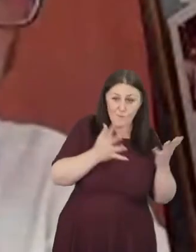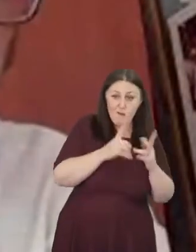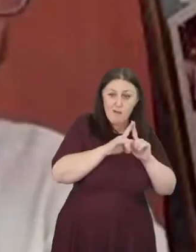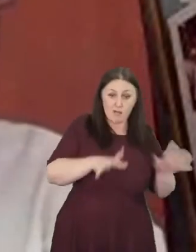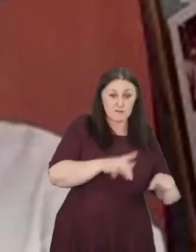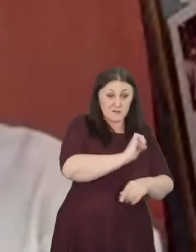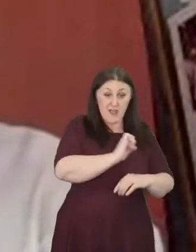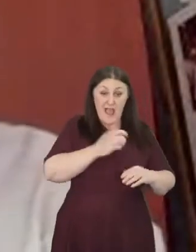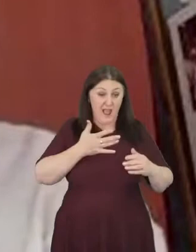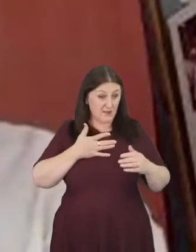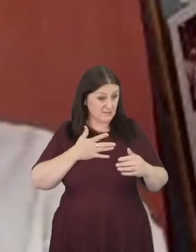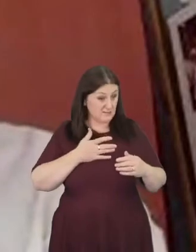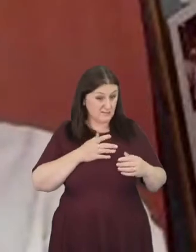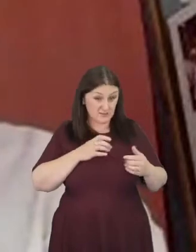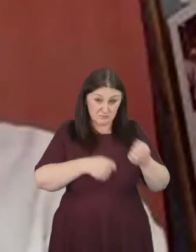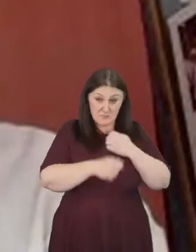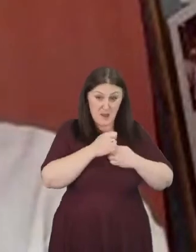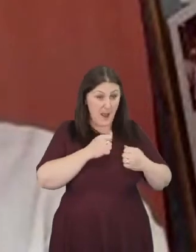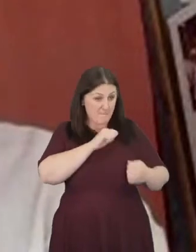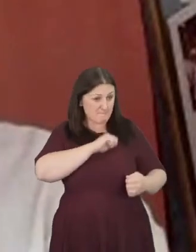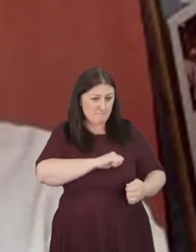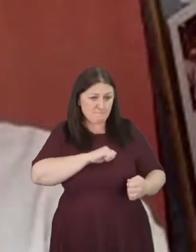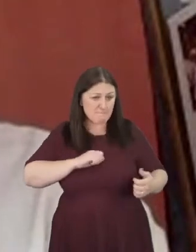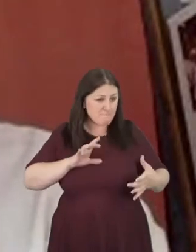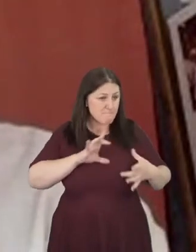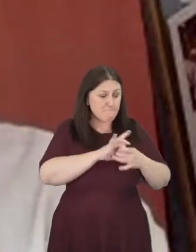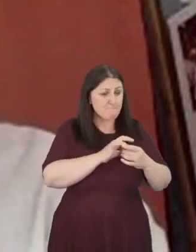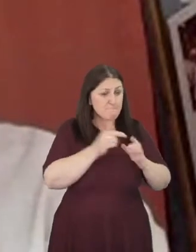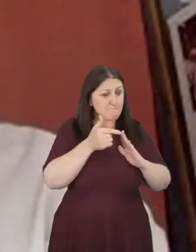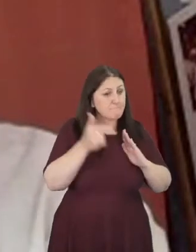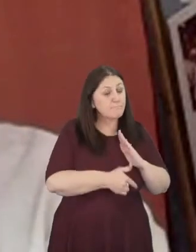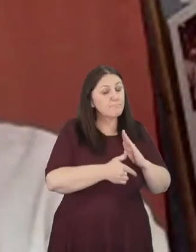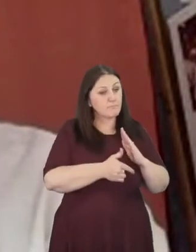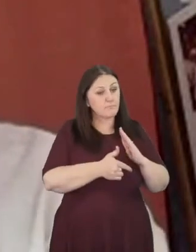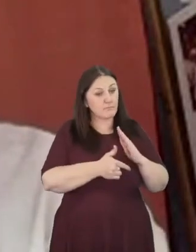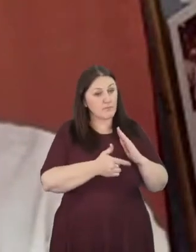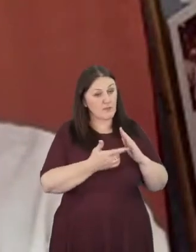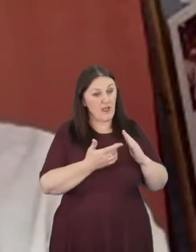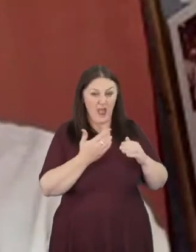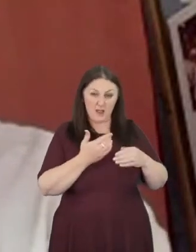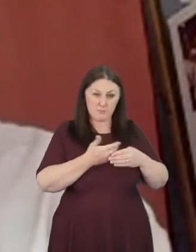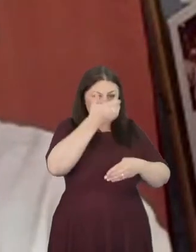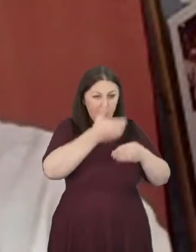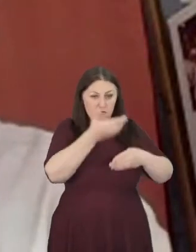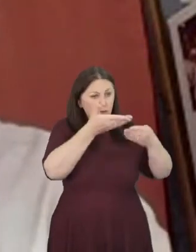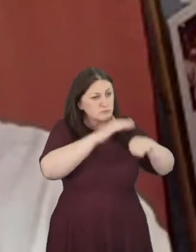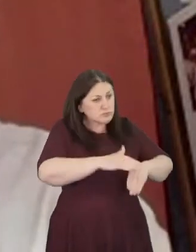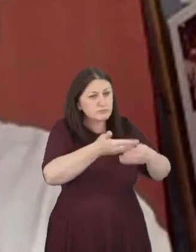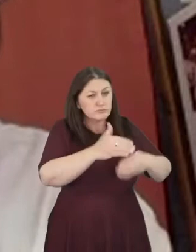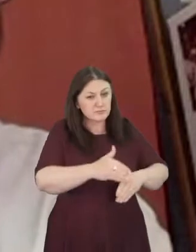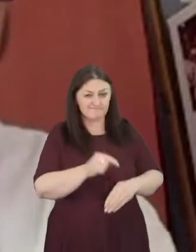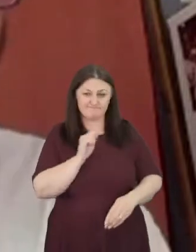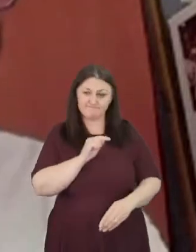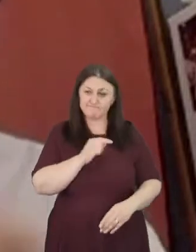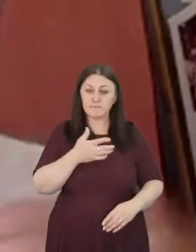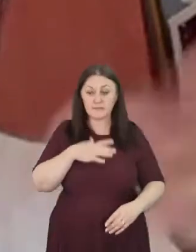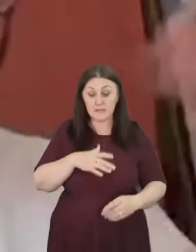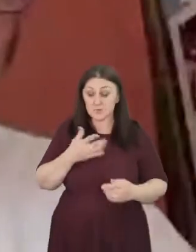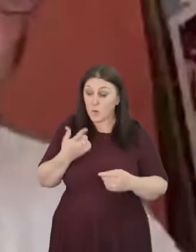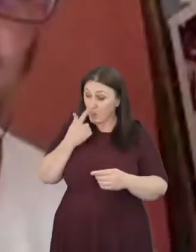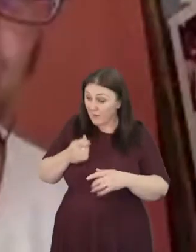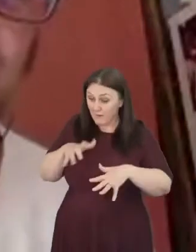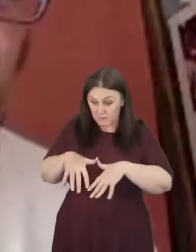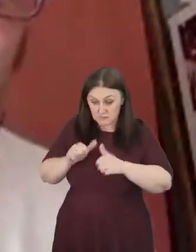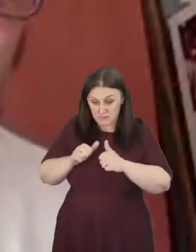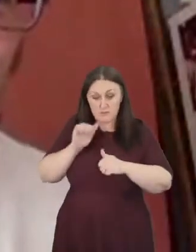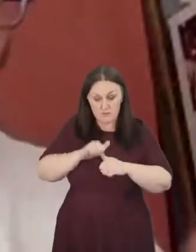social barriers um so there's you know i think there's places where we can begin but it takes